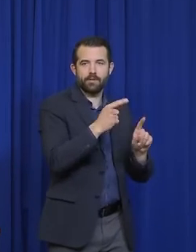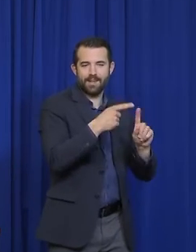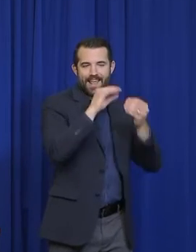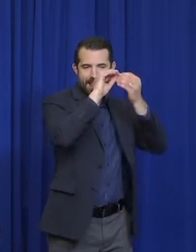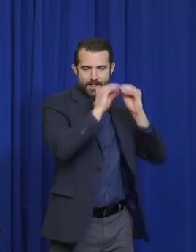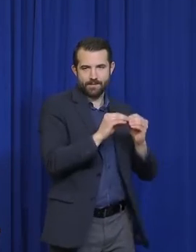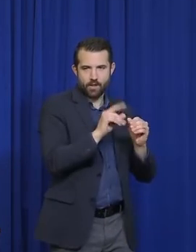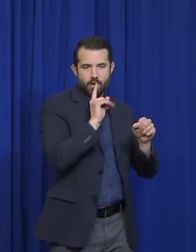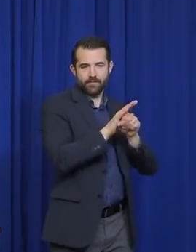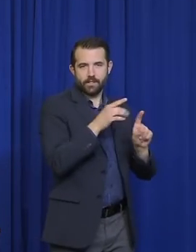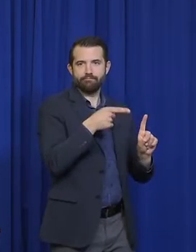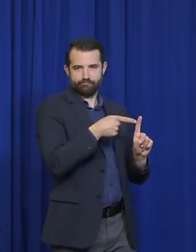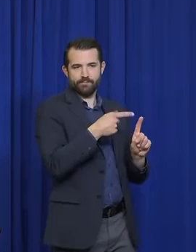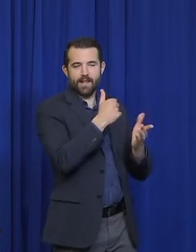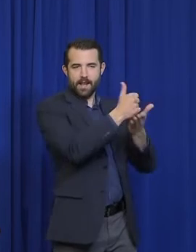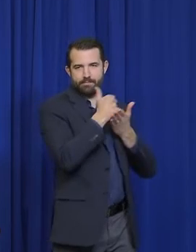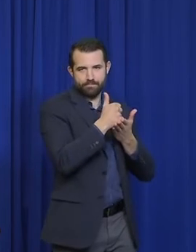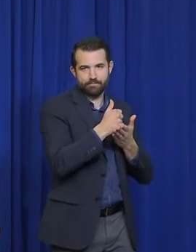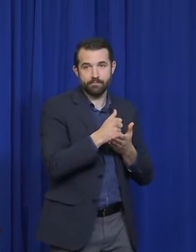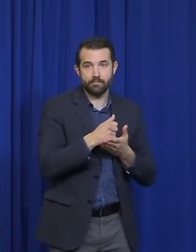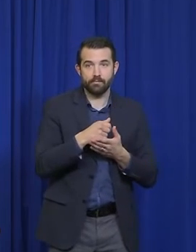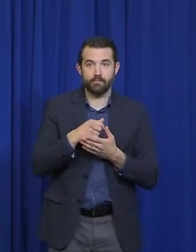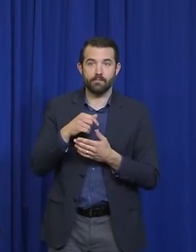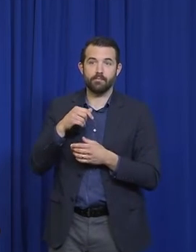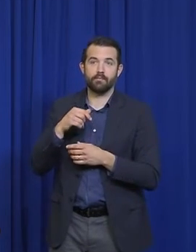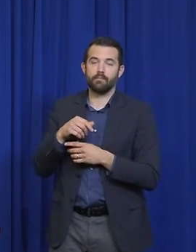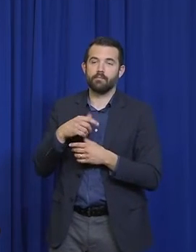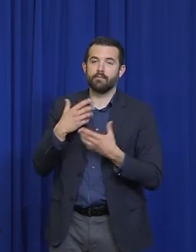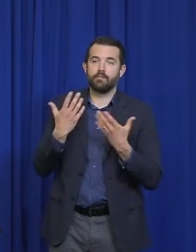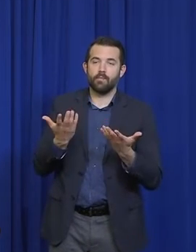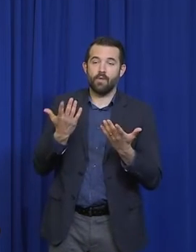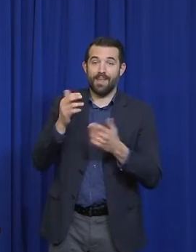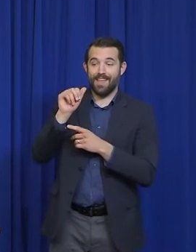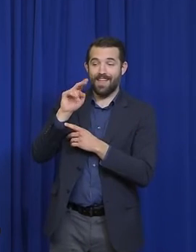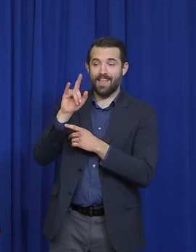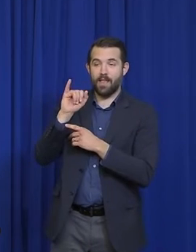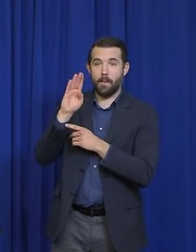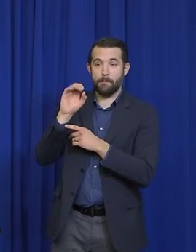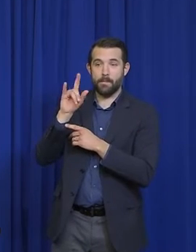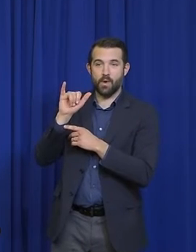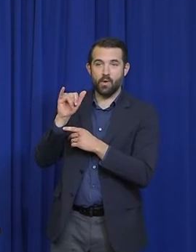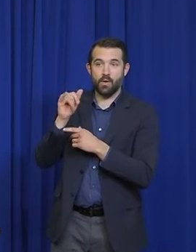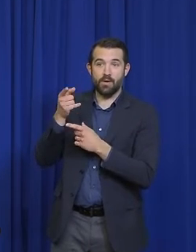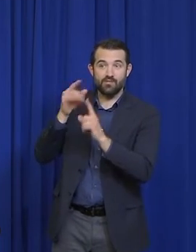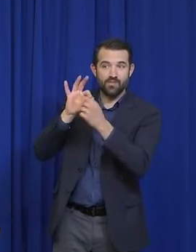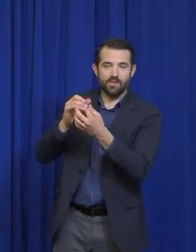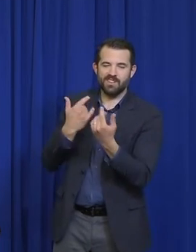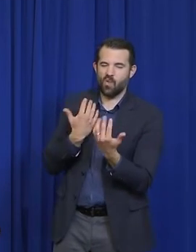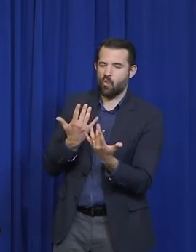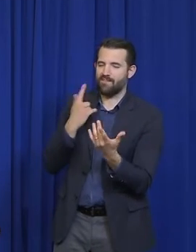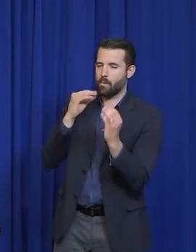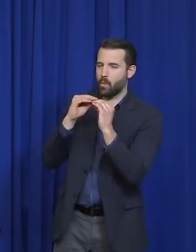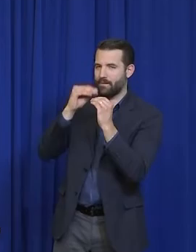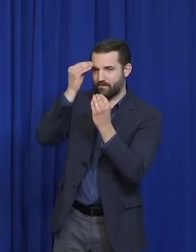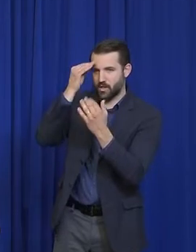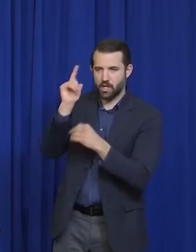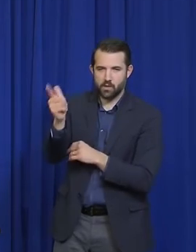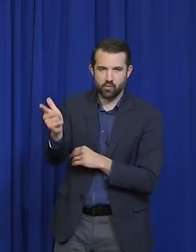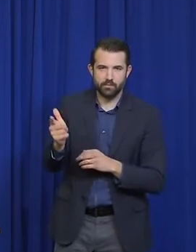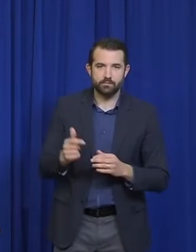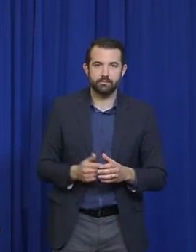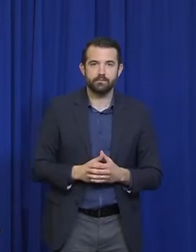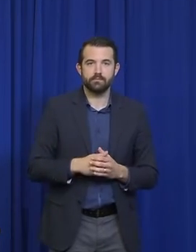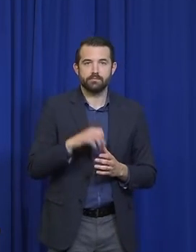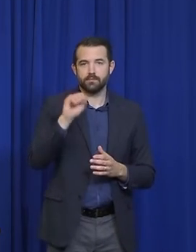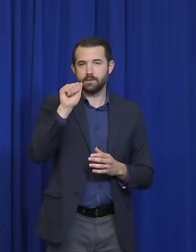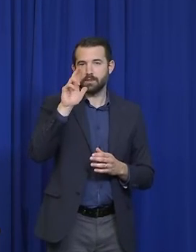turn next to Sarah from the Machias Valley News Observer. Go ahead, Sarah. Thank you, Dr. Shaw. My